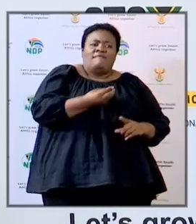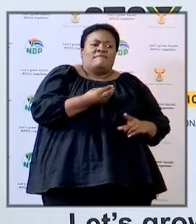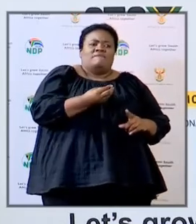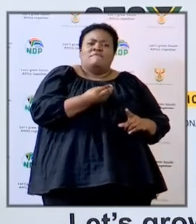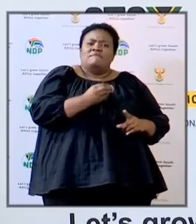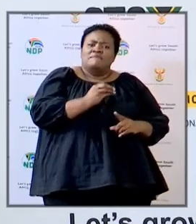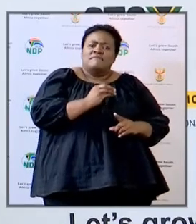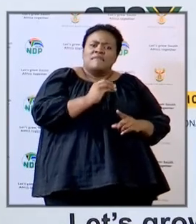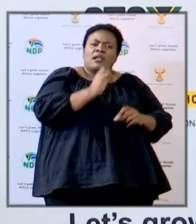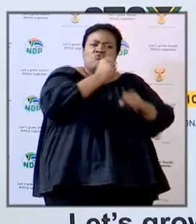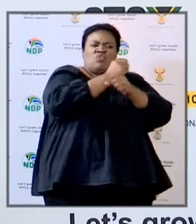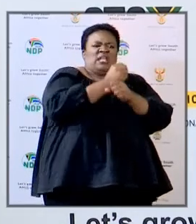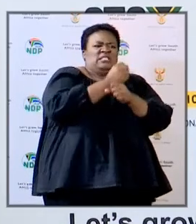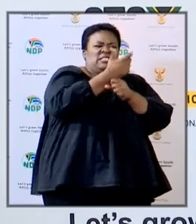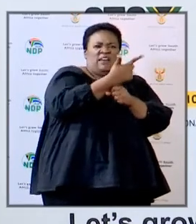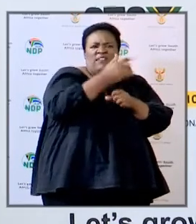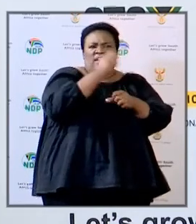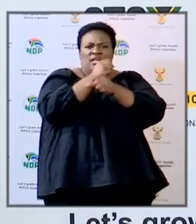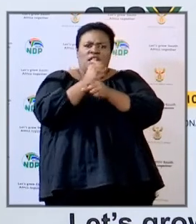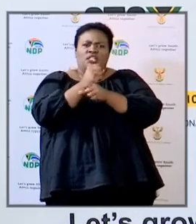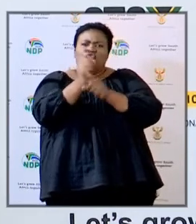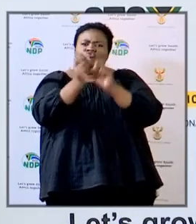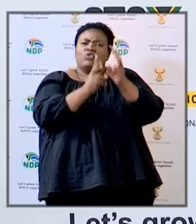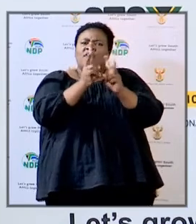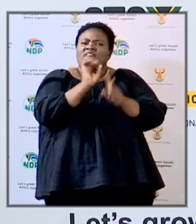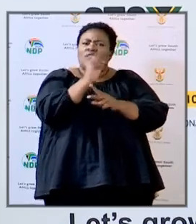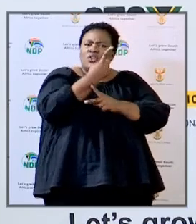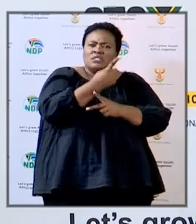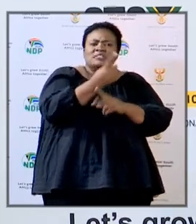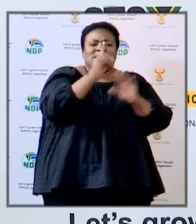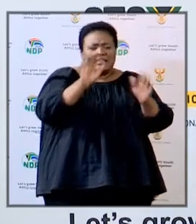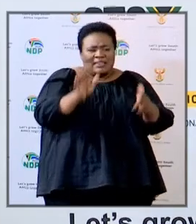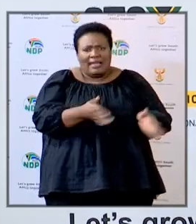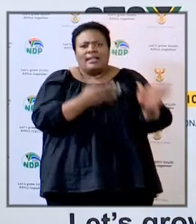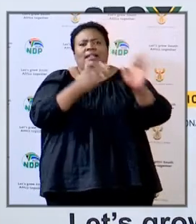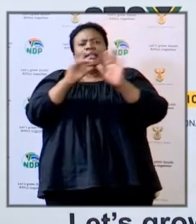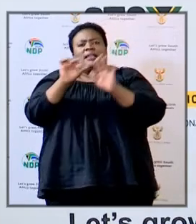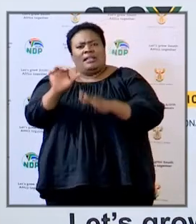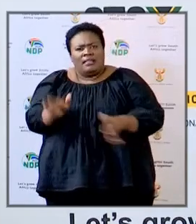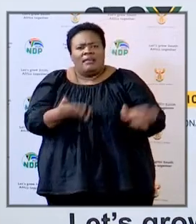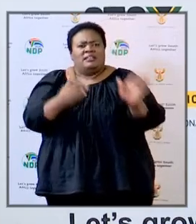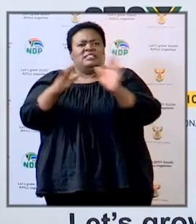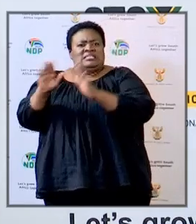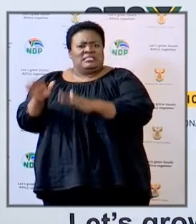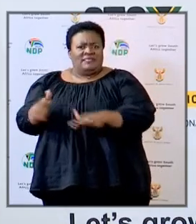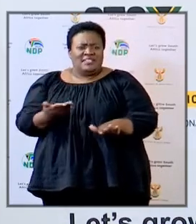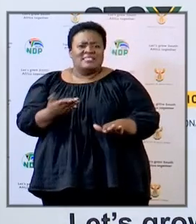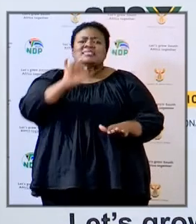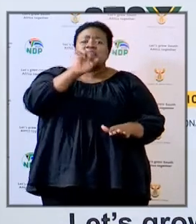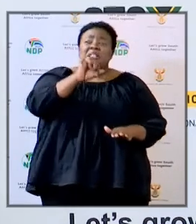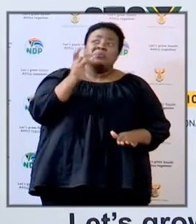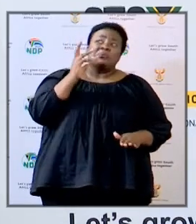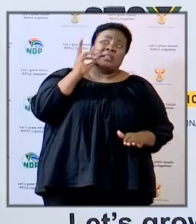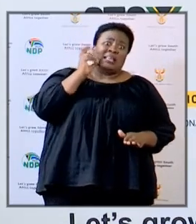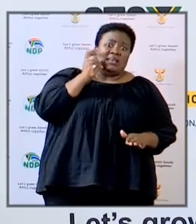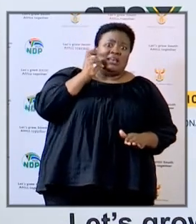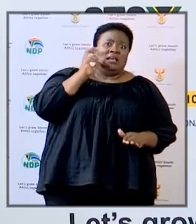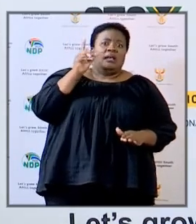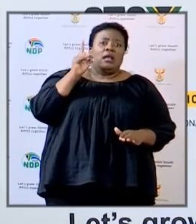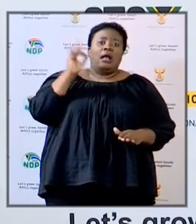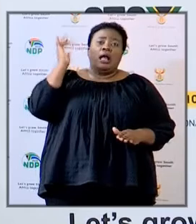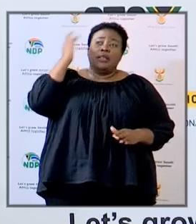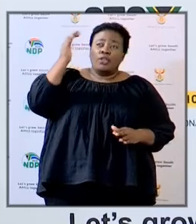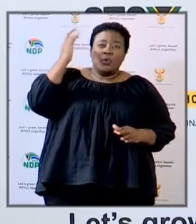we're doing all the necessary steps to make sure that even if our theories about the vulnerability